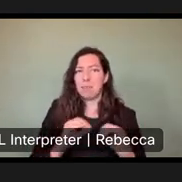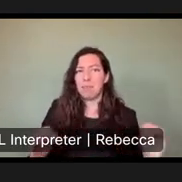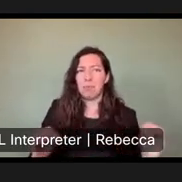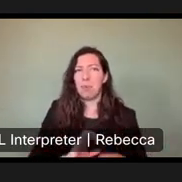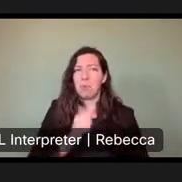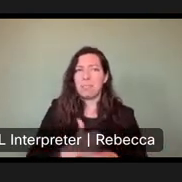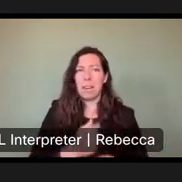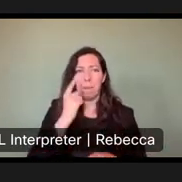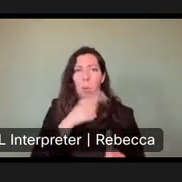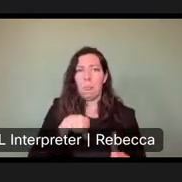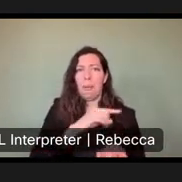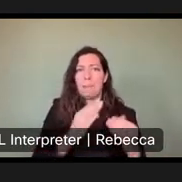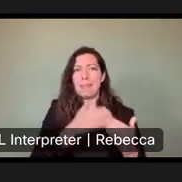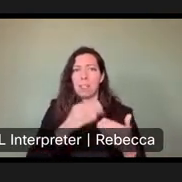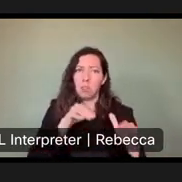Mexico state parks.